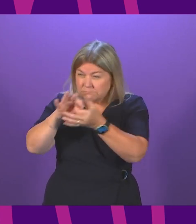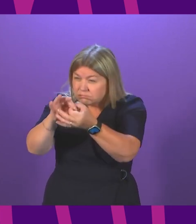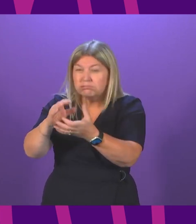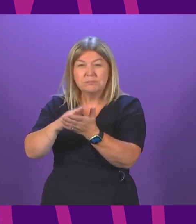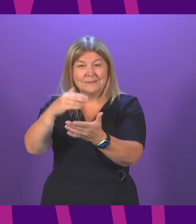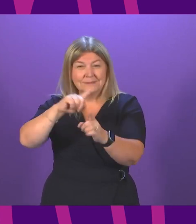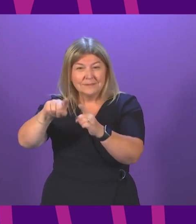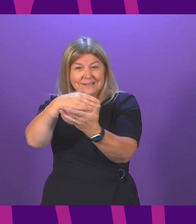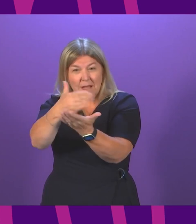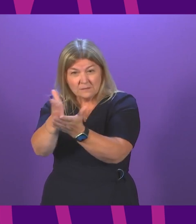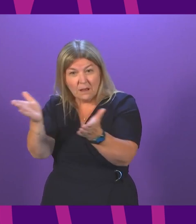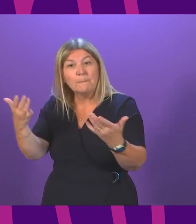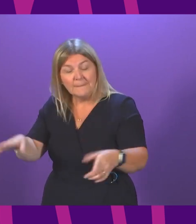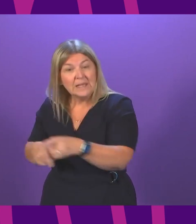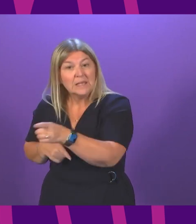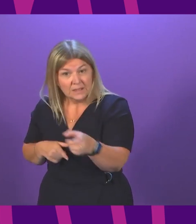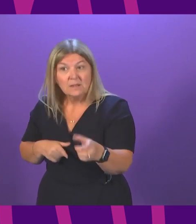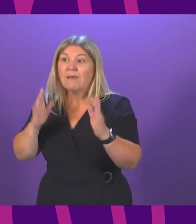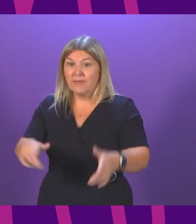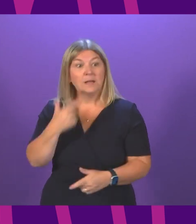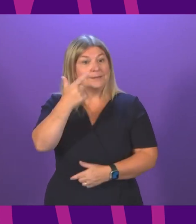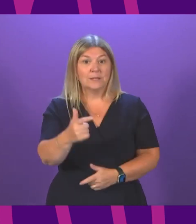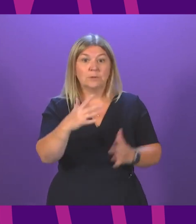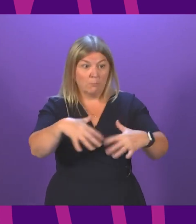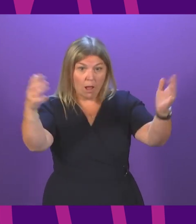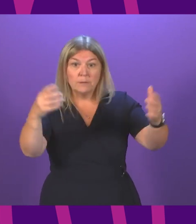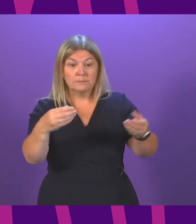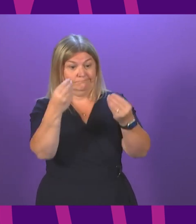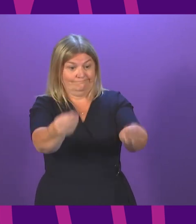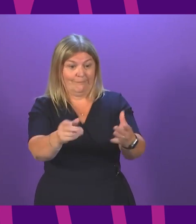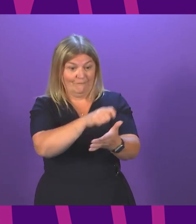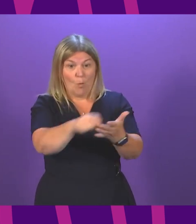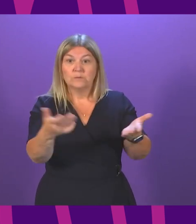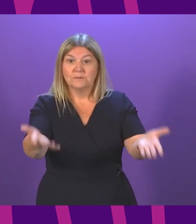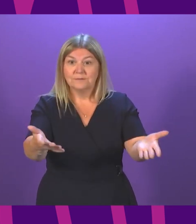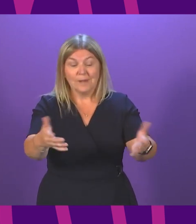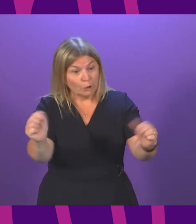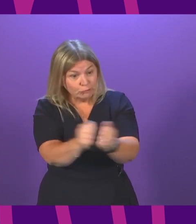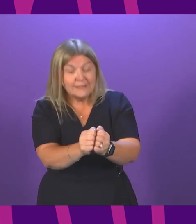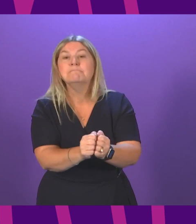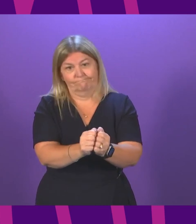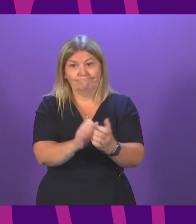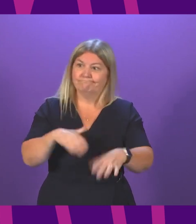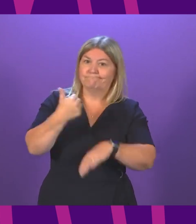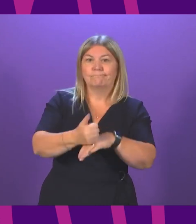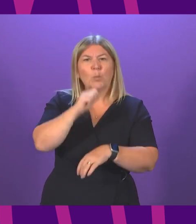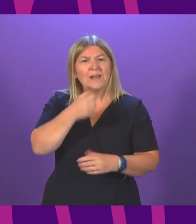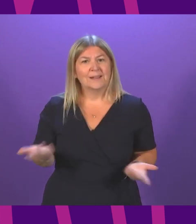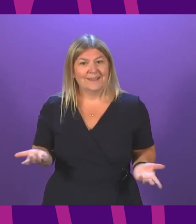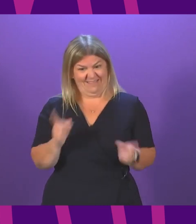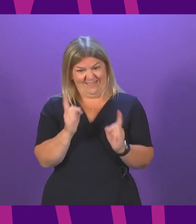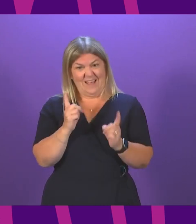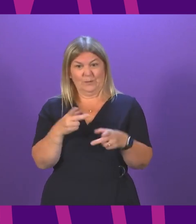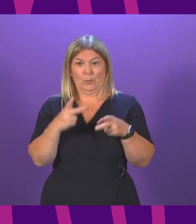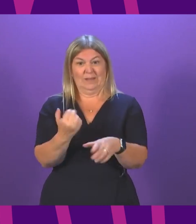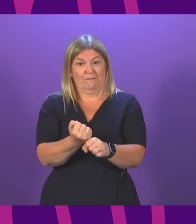to allow Parliament to decide, and then we, assuming Parliament agrees, we will implement this. That is not just the way government should operate. It